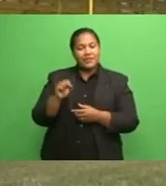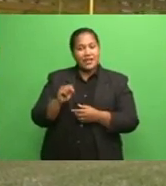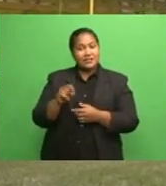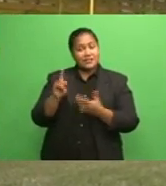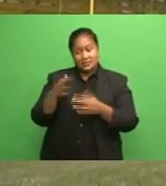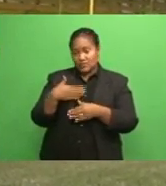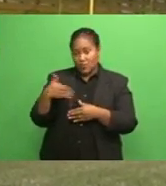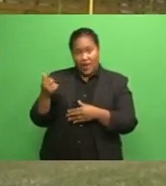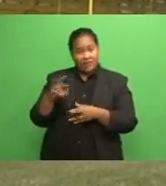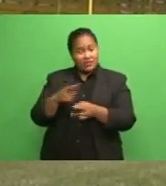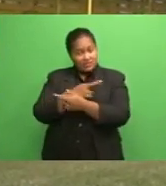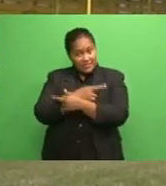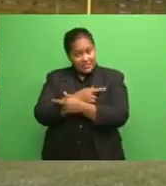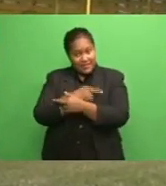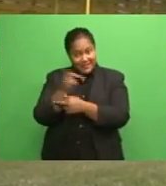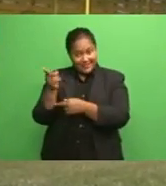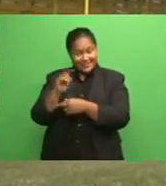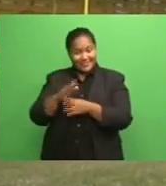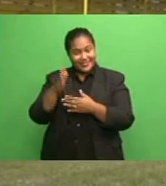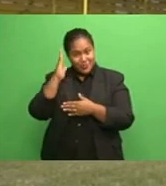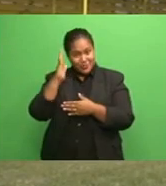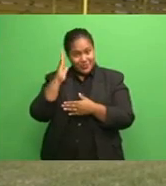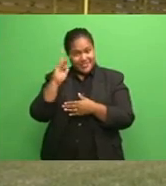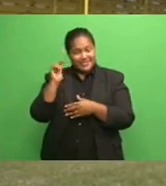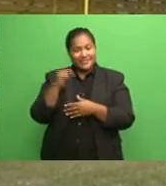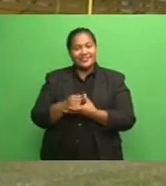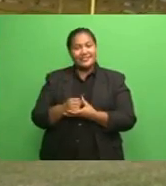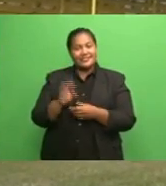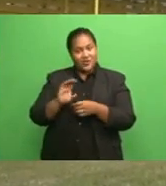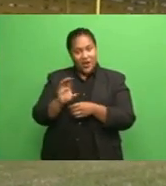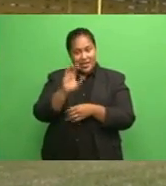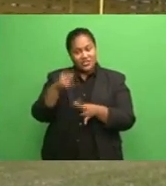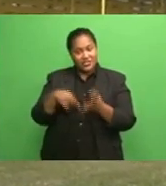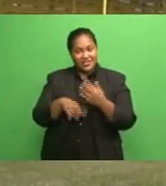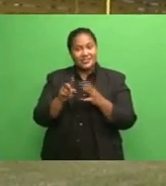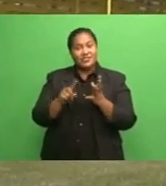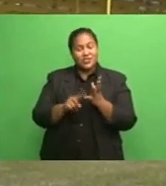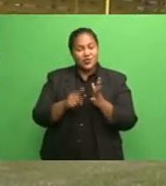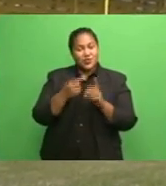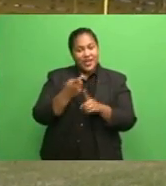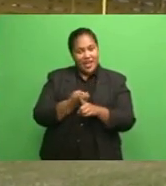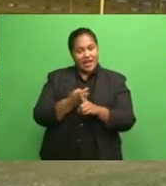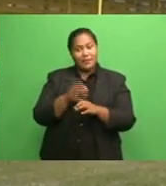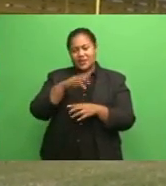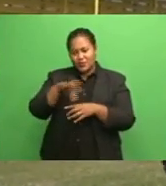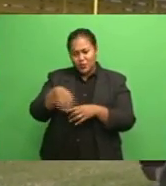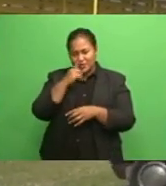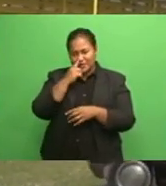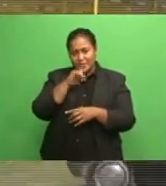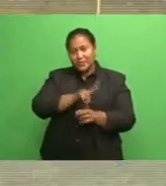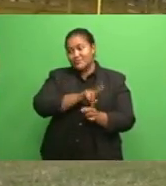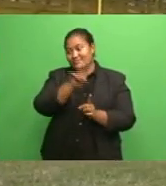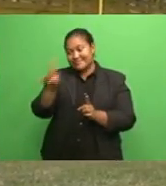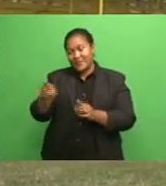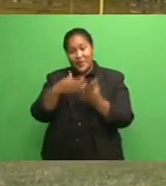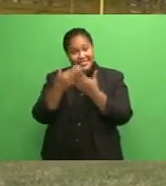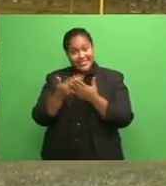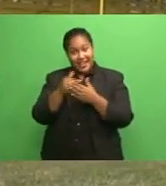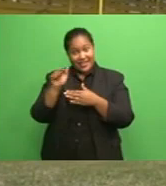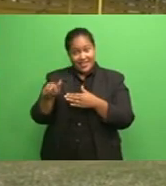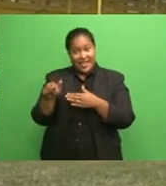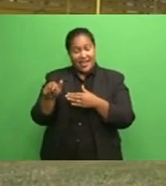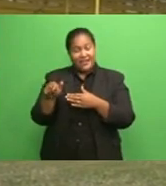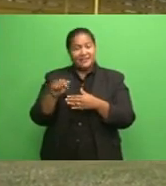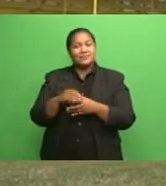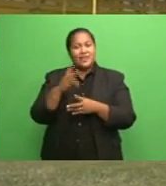-respected institute, and those that go through those institutes have gone through